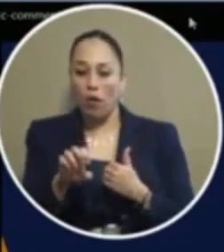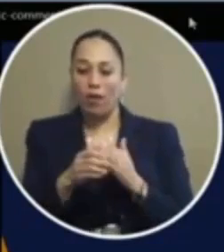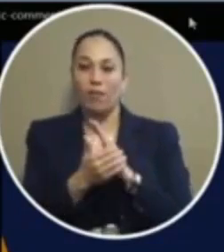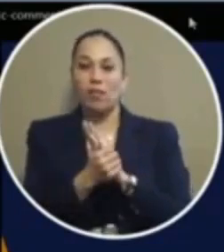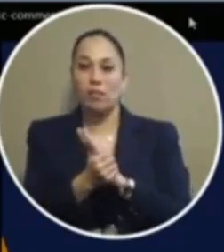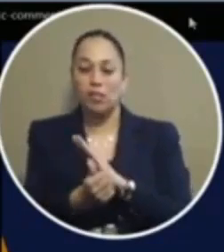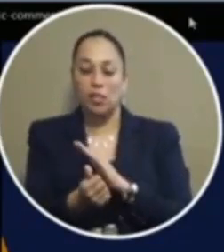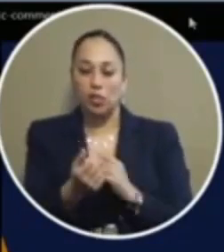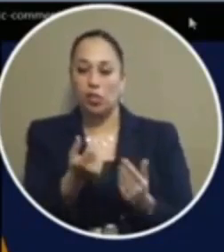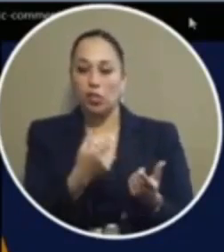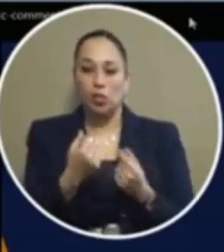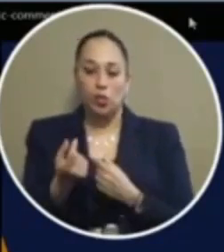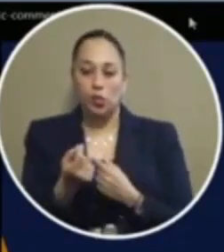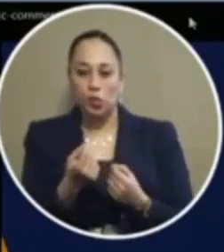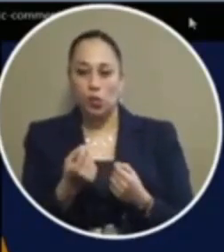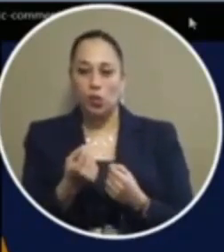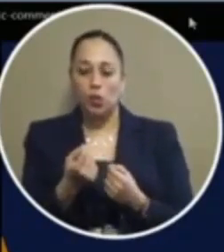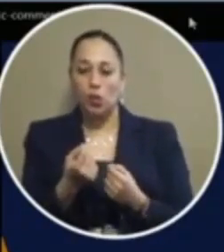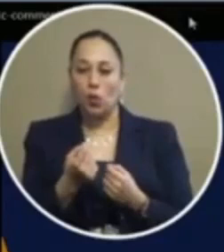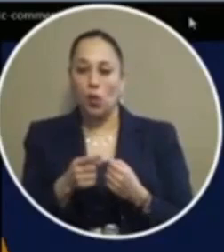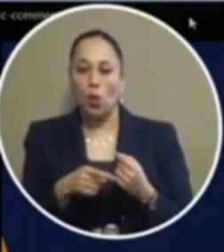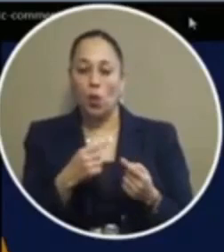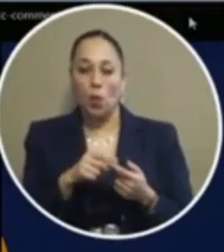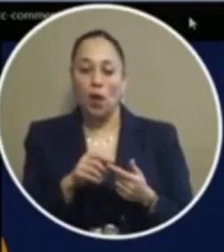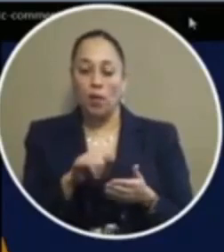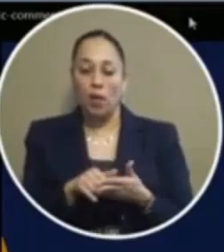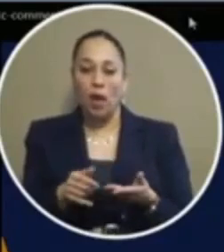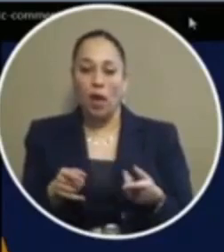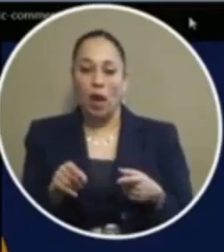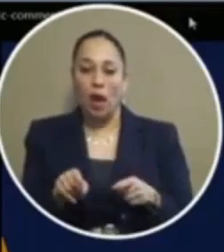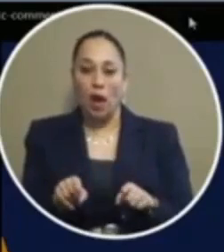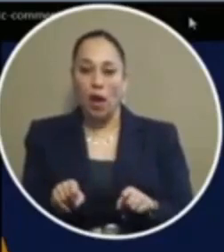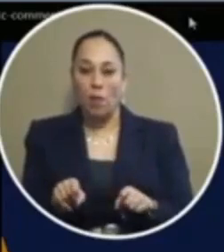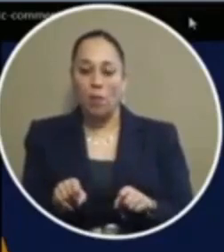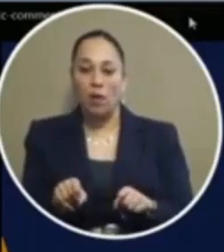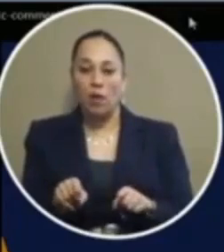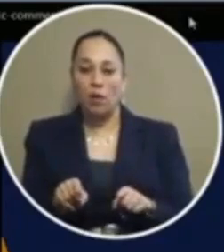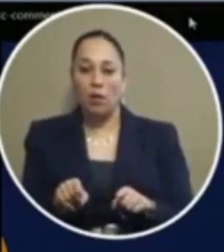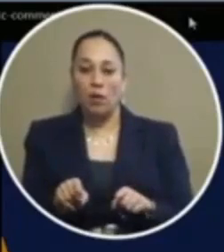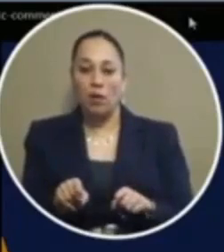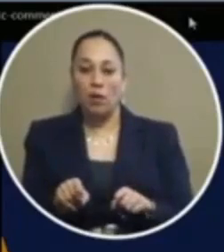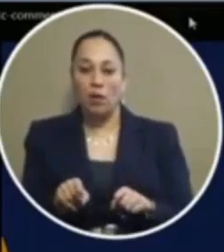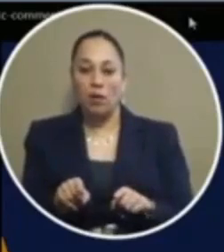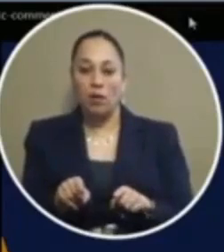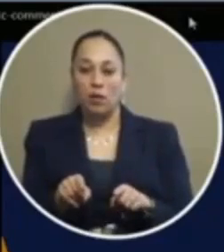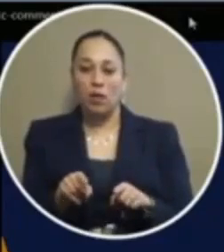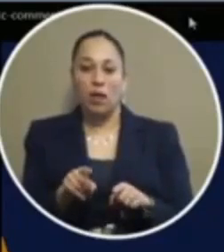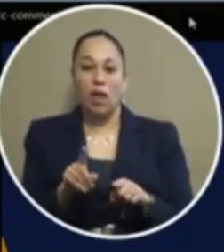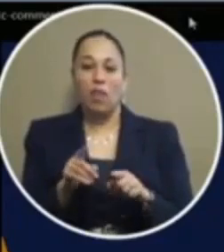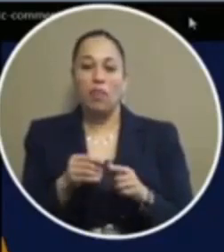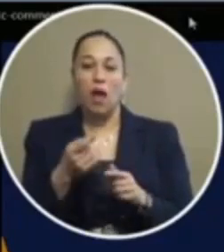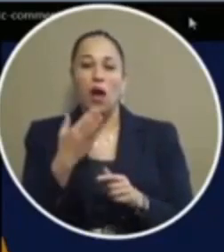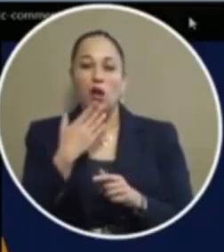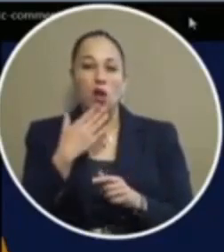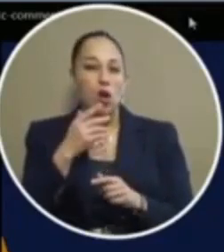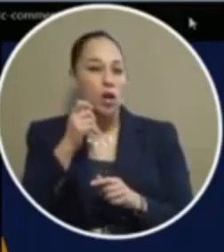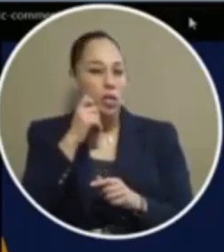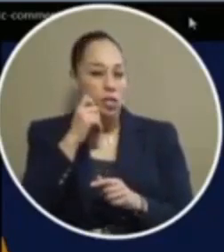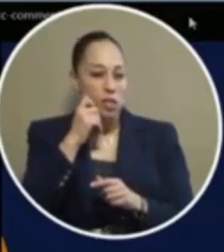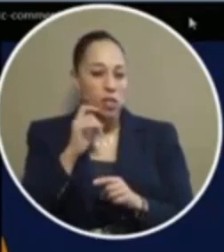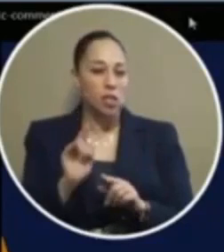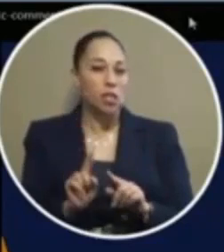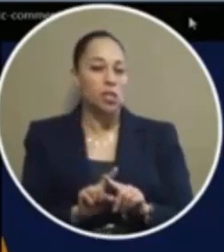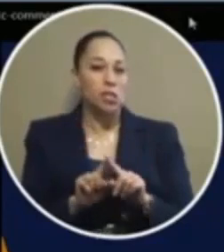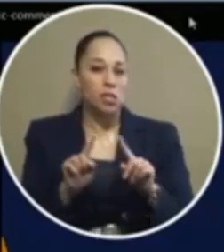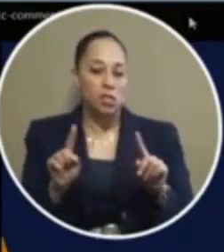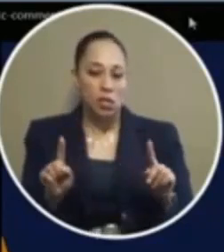the business they need to do and when they would come into class i would see them their face their color and their skin is different and it was hard for